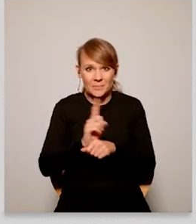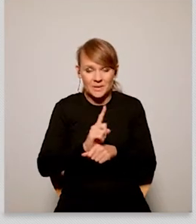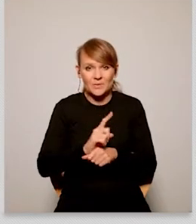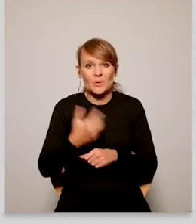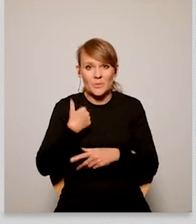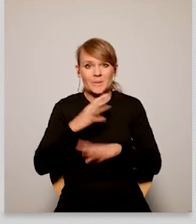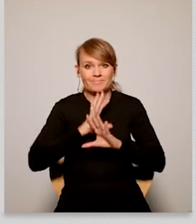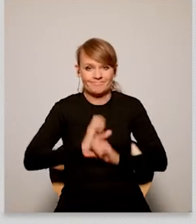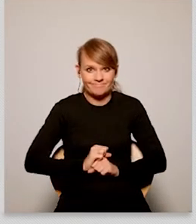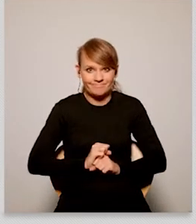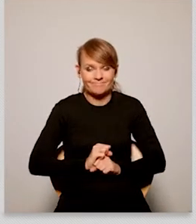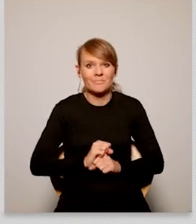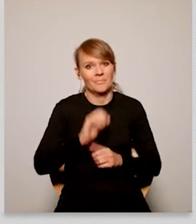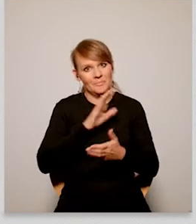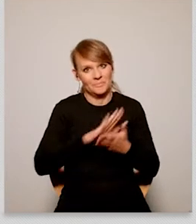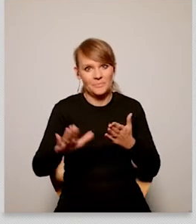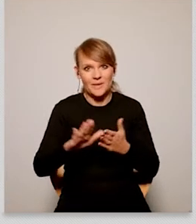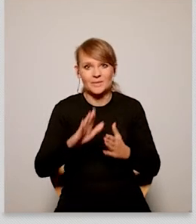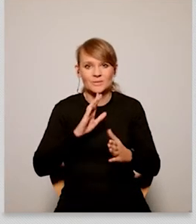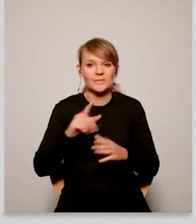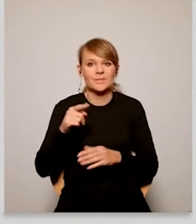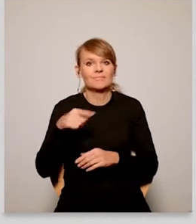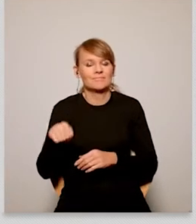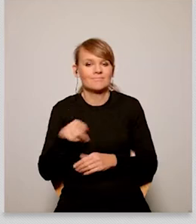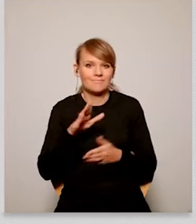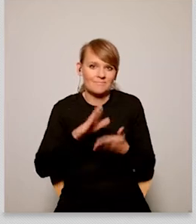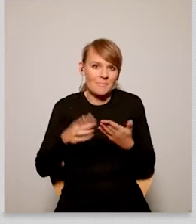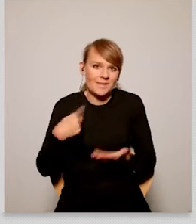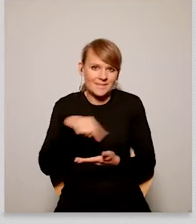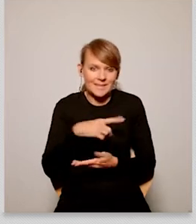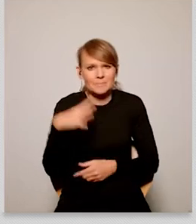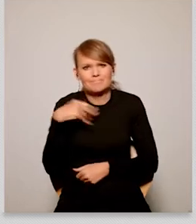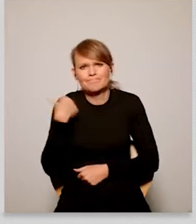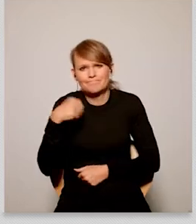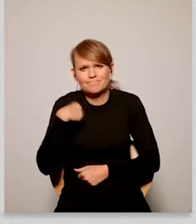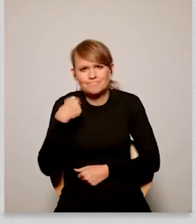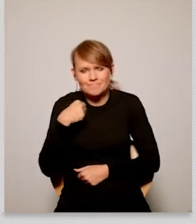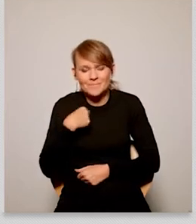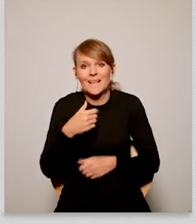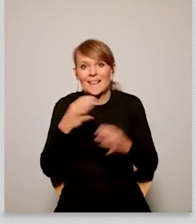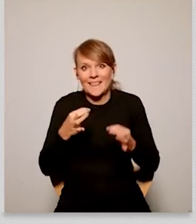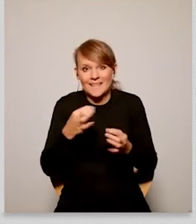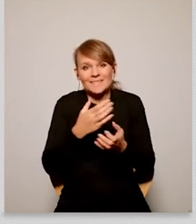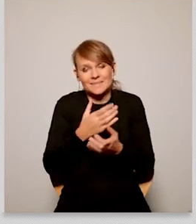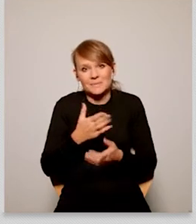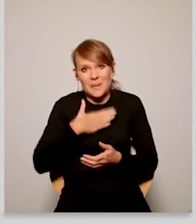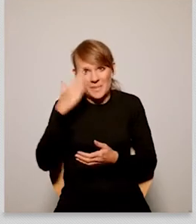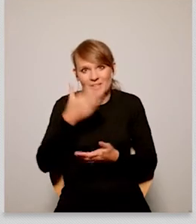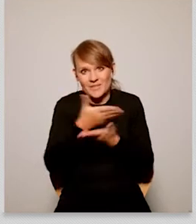and i hope that you've had enough patience to wait in front of your screens